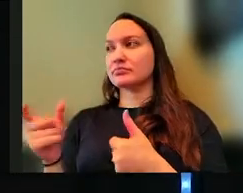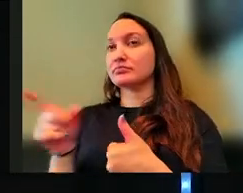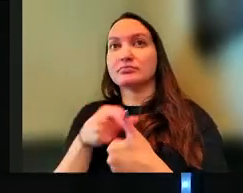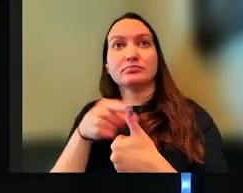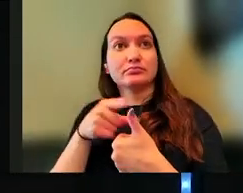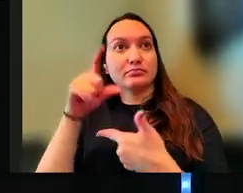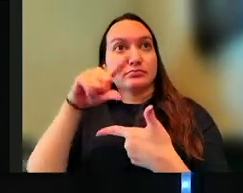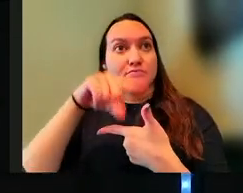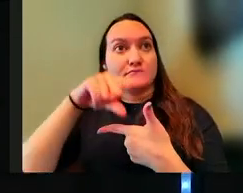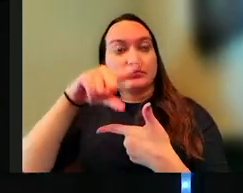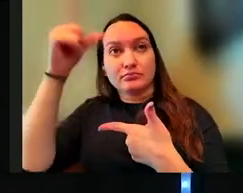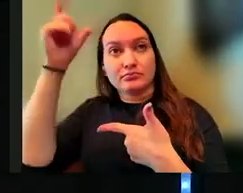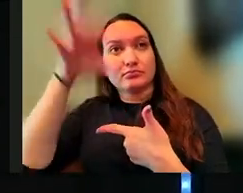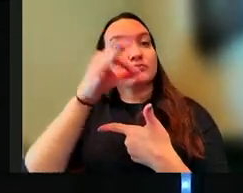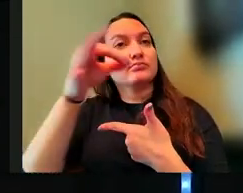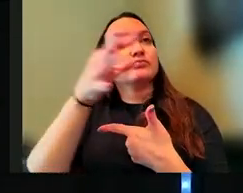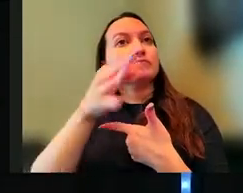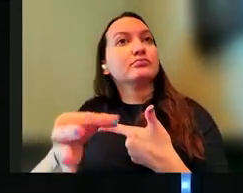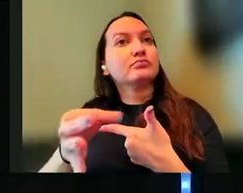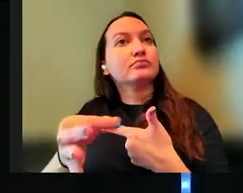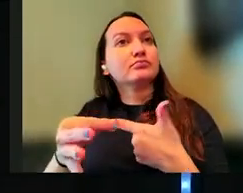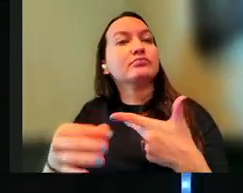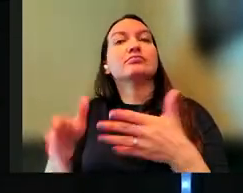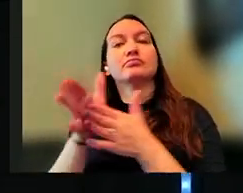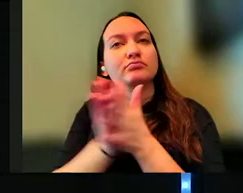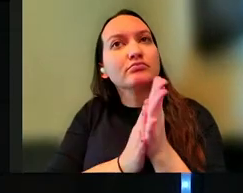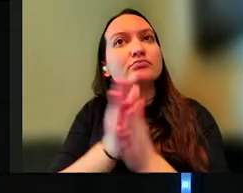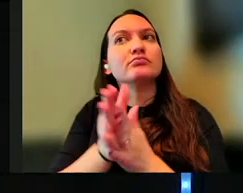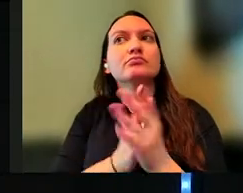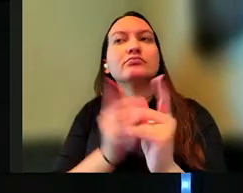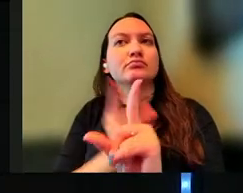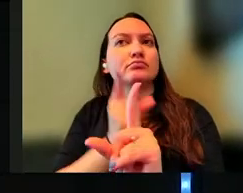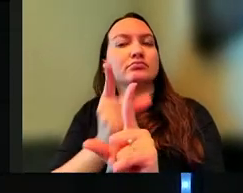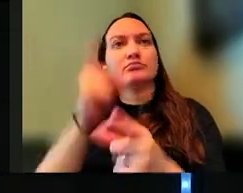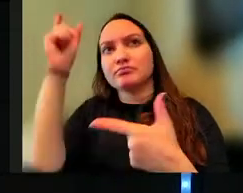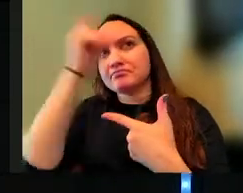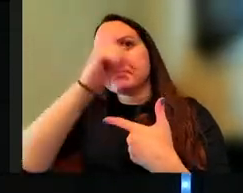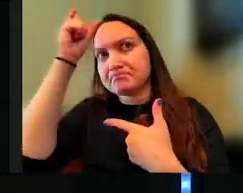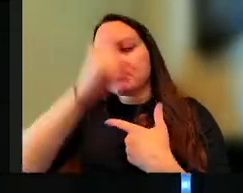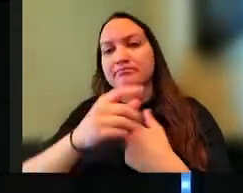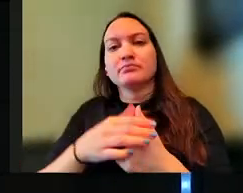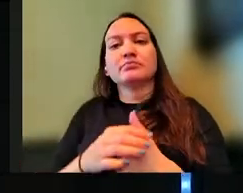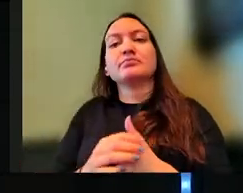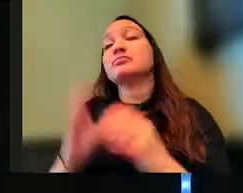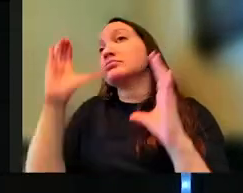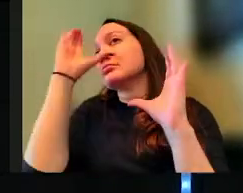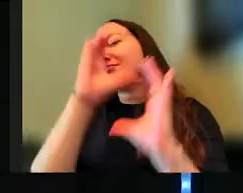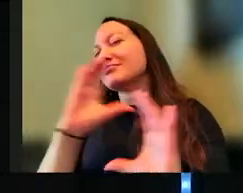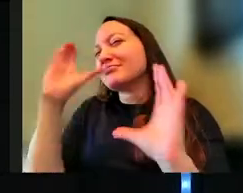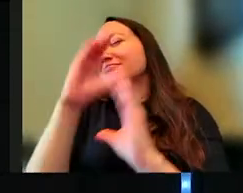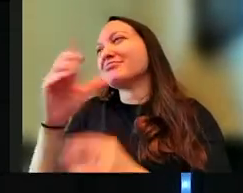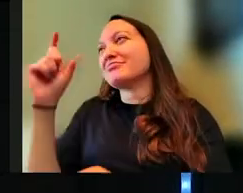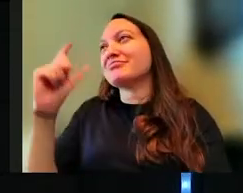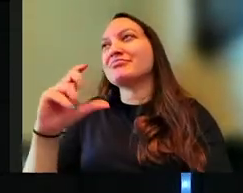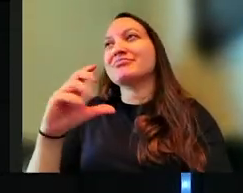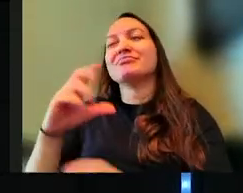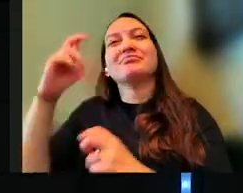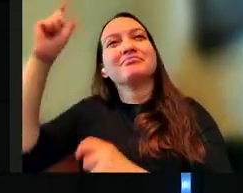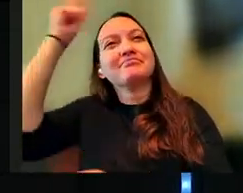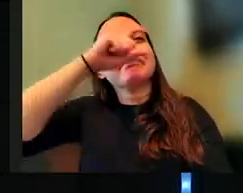and what we're called to do is to make the choice to pursue wisdom. You see that there, right? It says, look for wisdom like it's treasure.